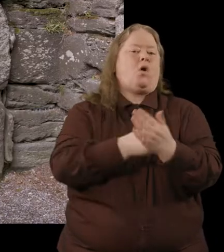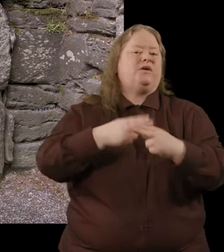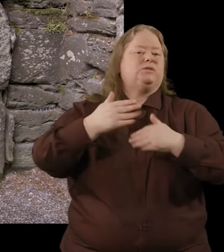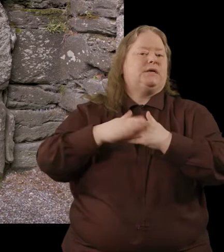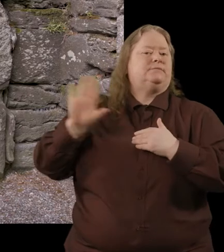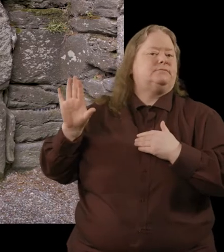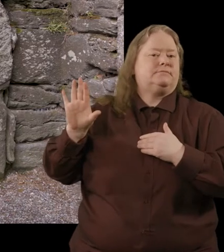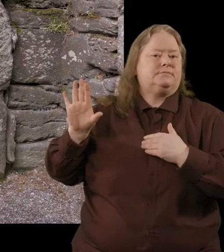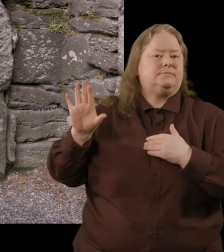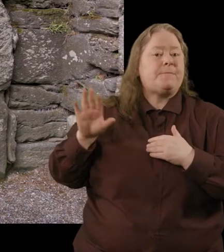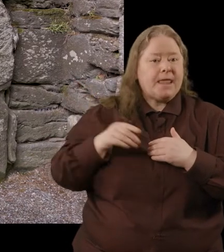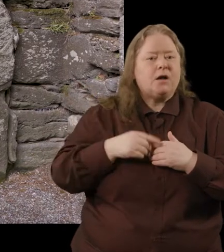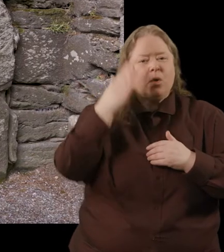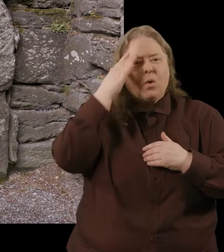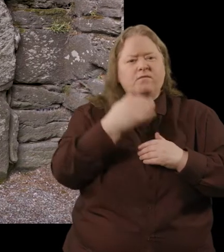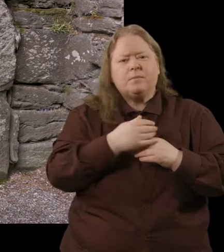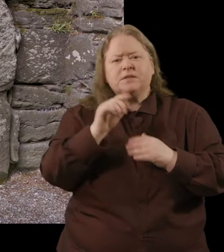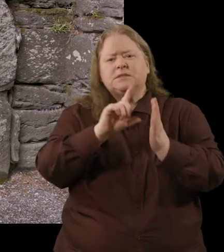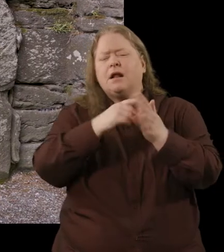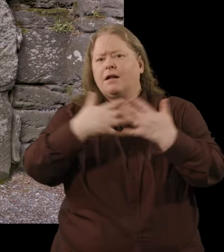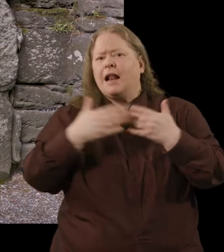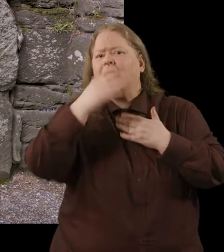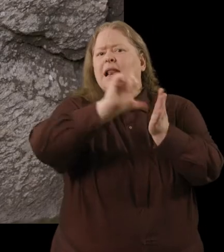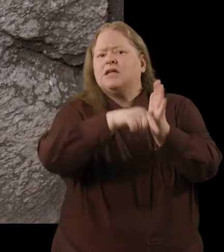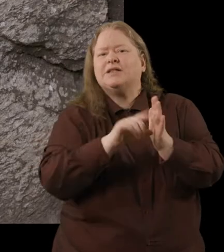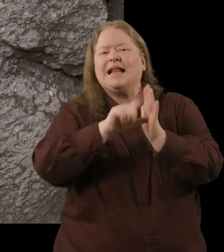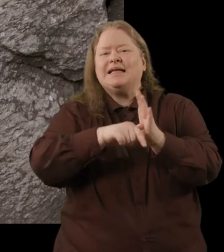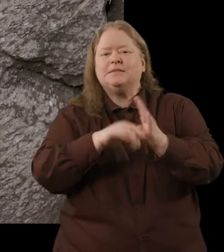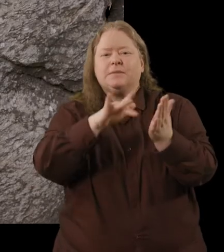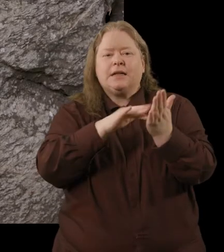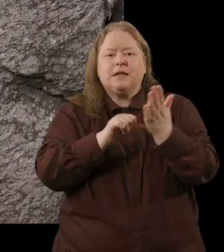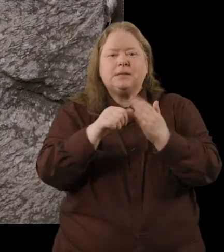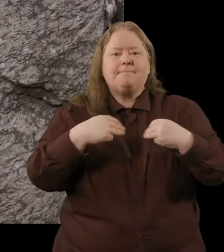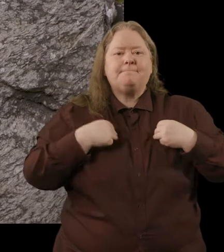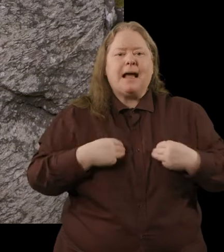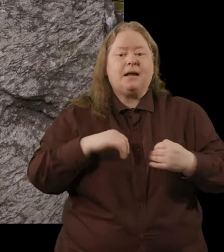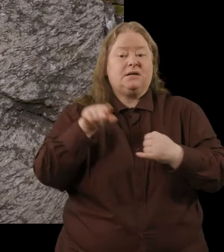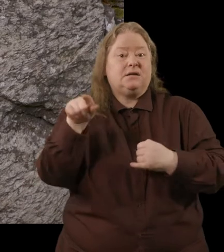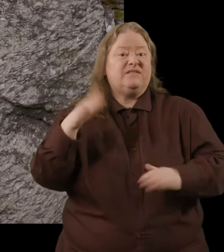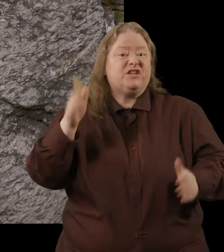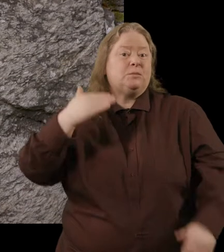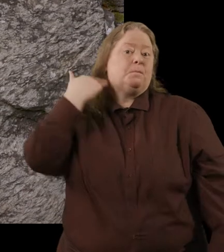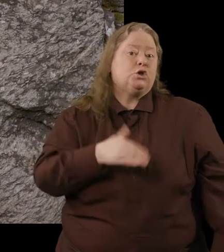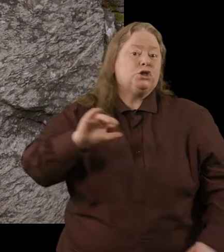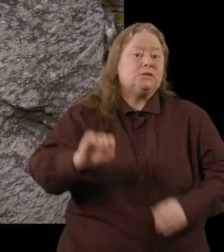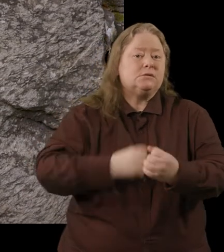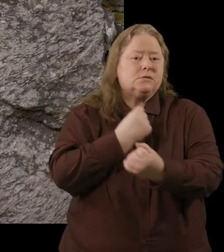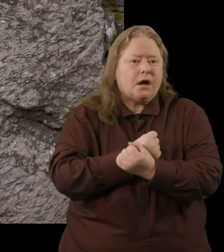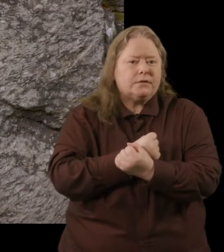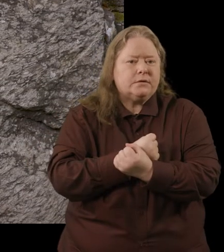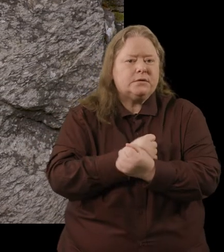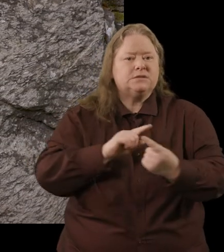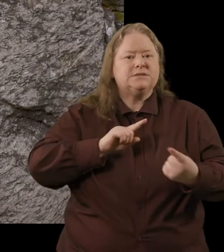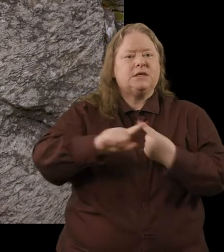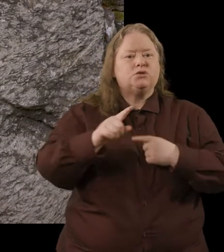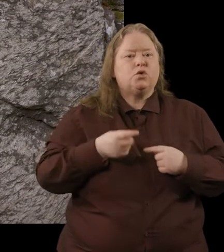And we know from a lot later, in the late medieval period, that a man who murdered his son was sent on a tour